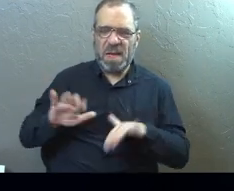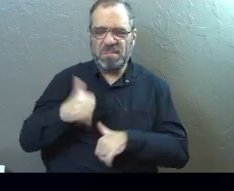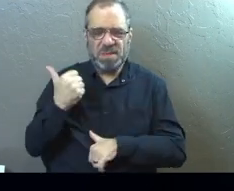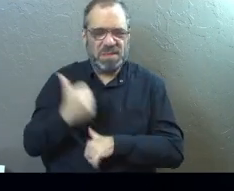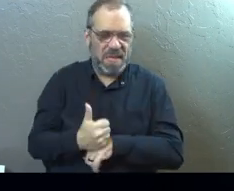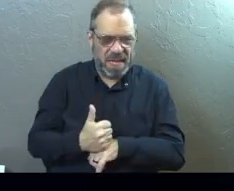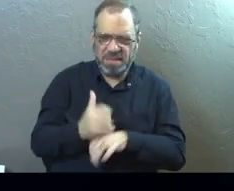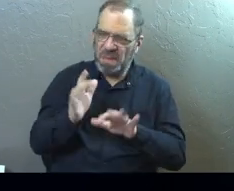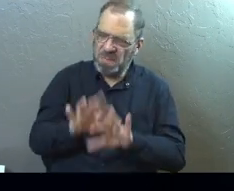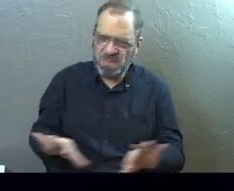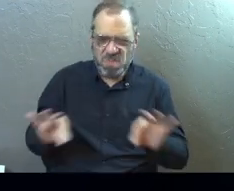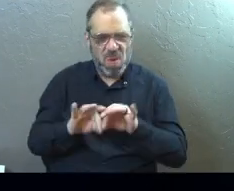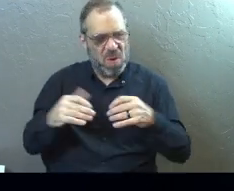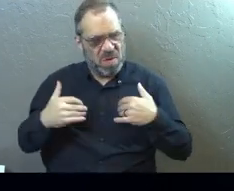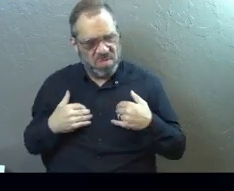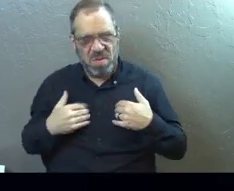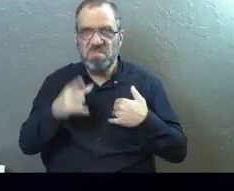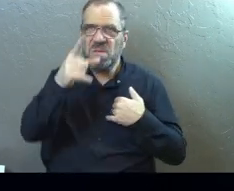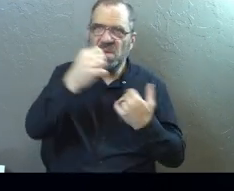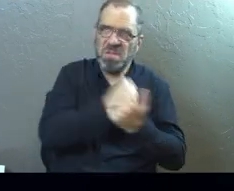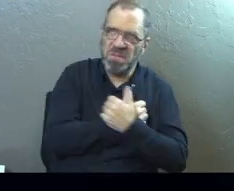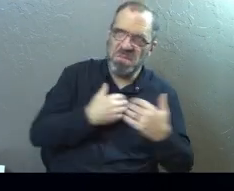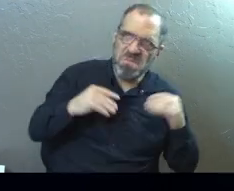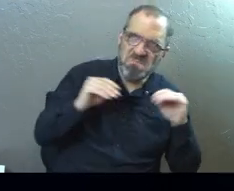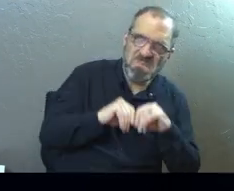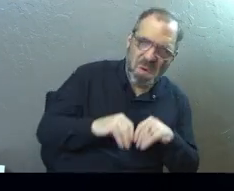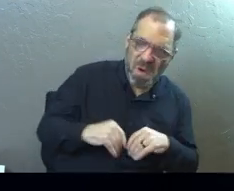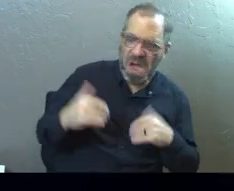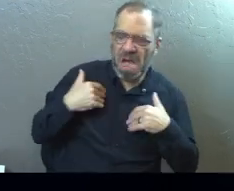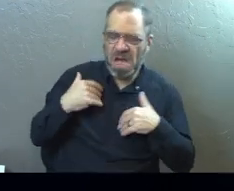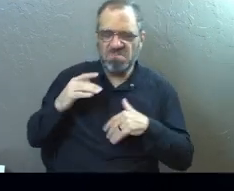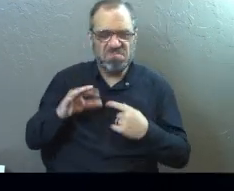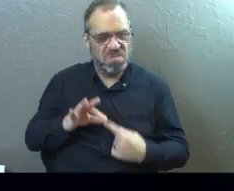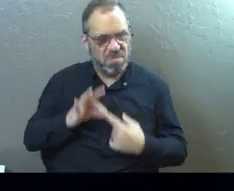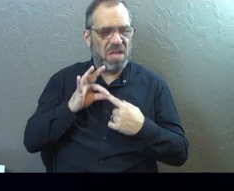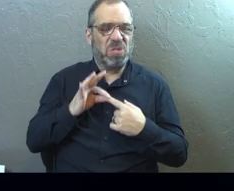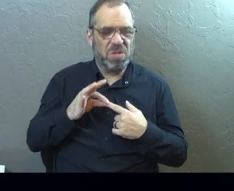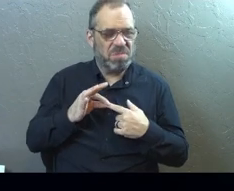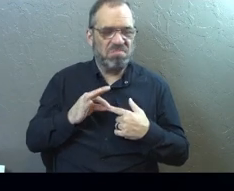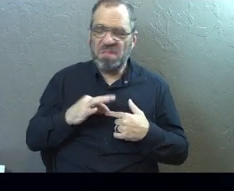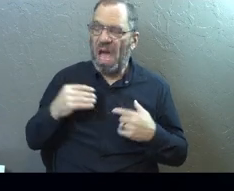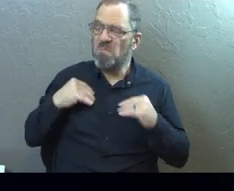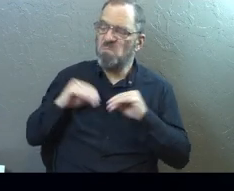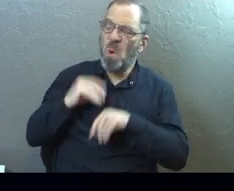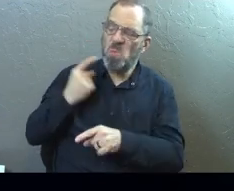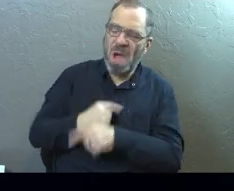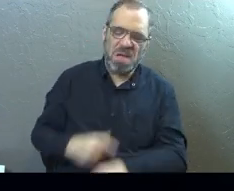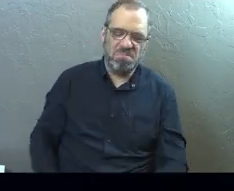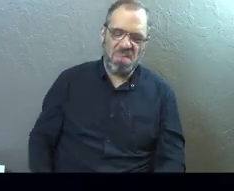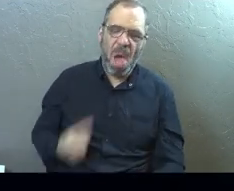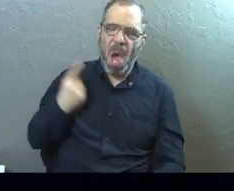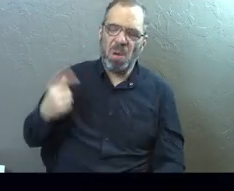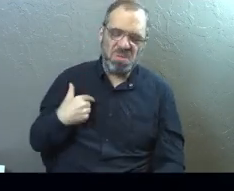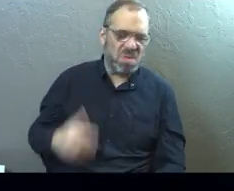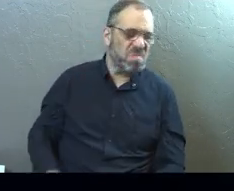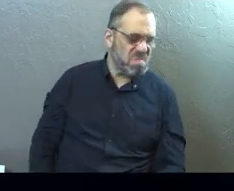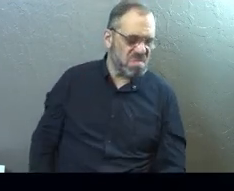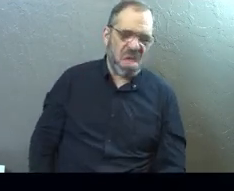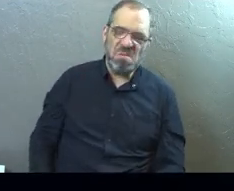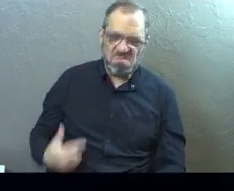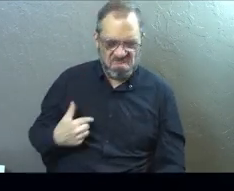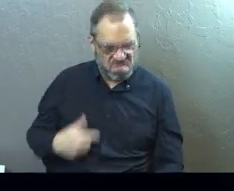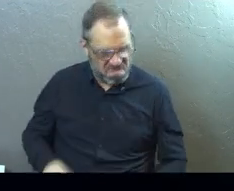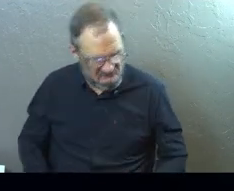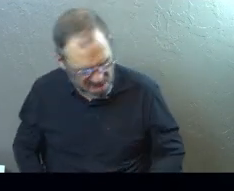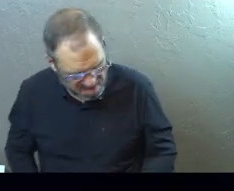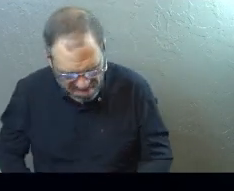apart. I'm more important. I'm more loved by God. I'm set apart. I'm probably more right than you are always, right? I'm set